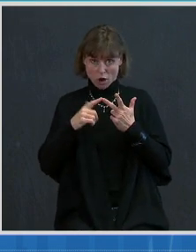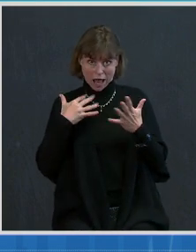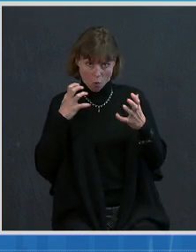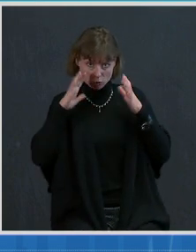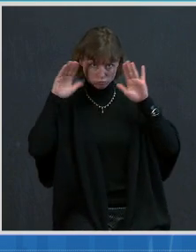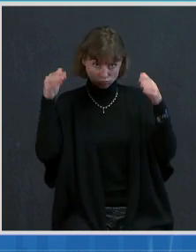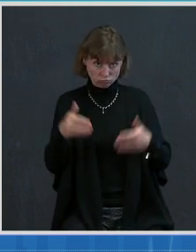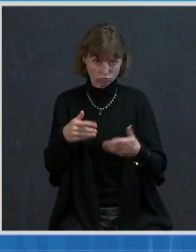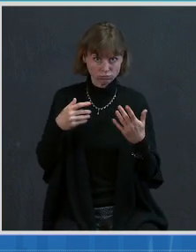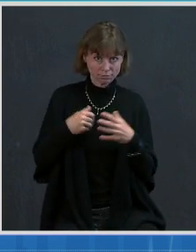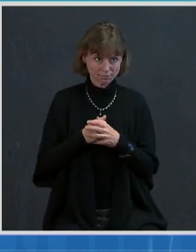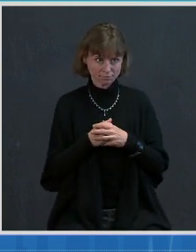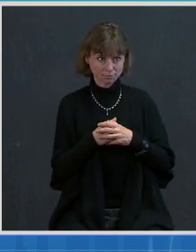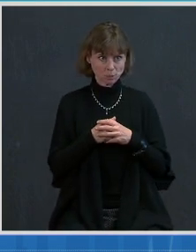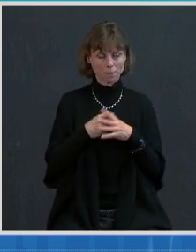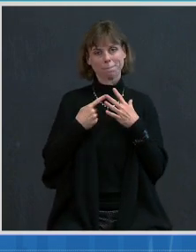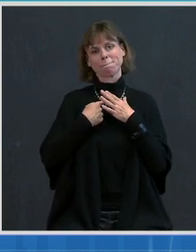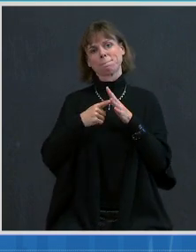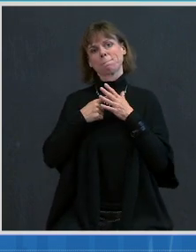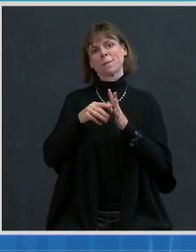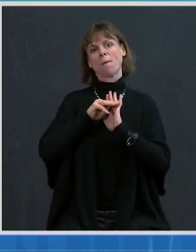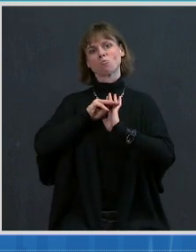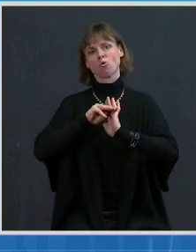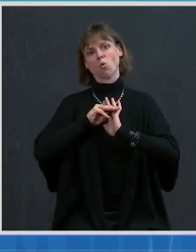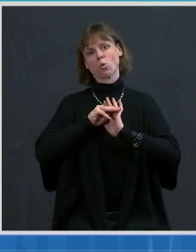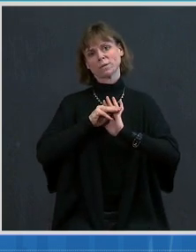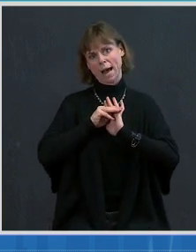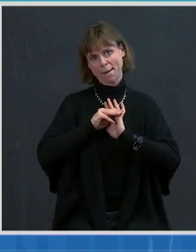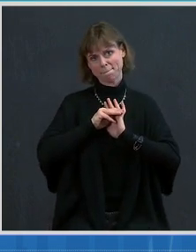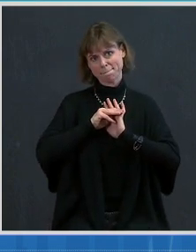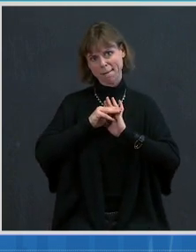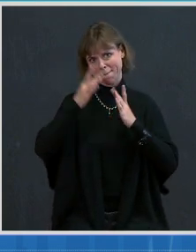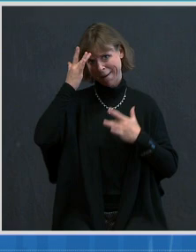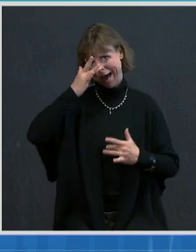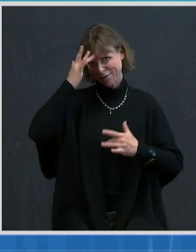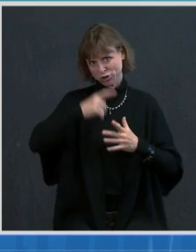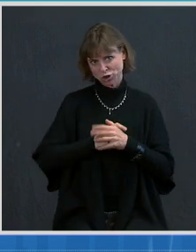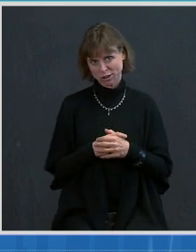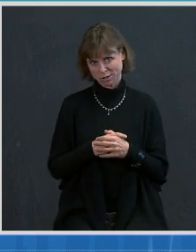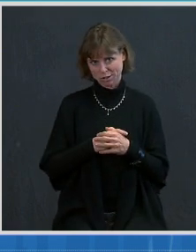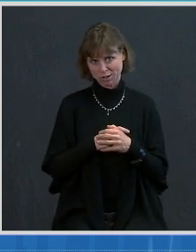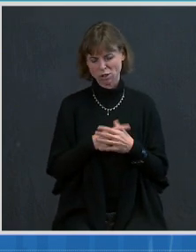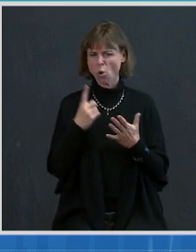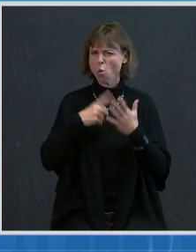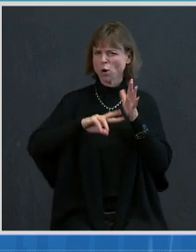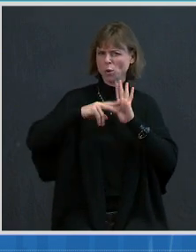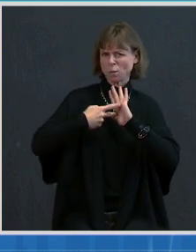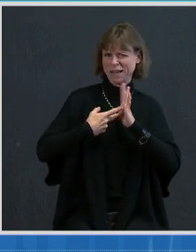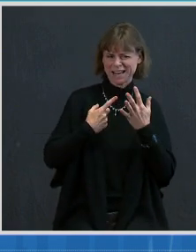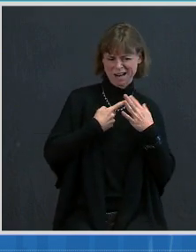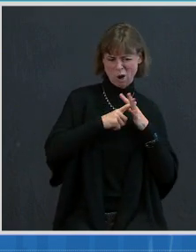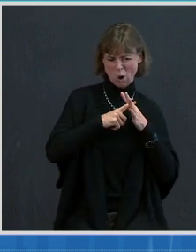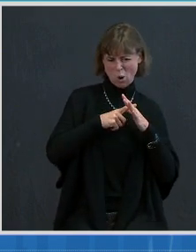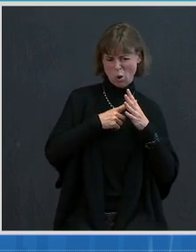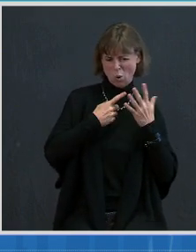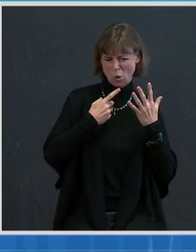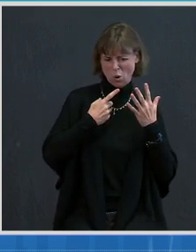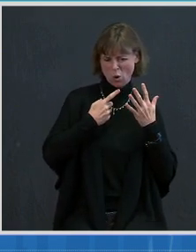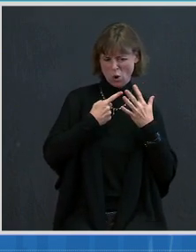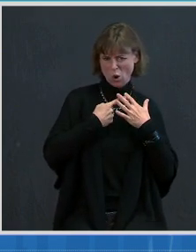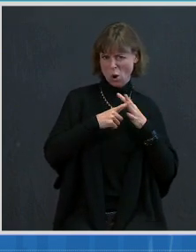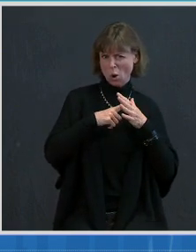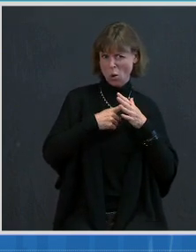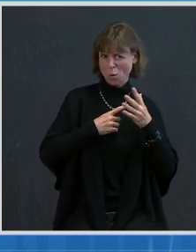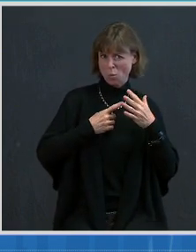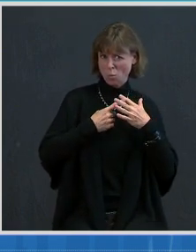prototype pathogens. What do we mean by how prototype pathogen approach helps us